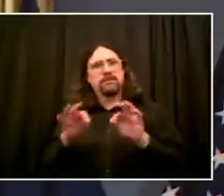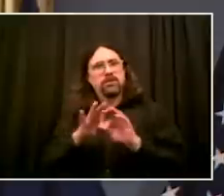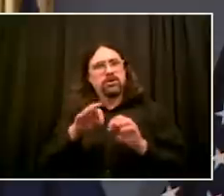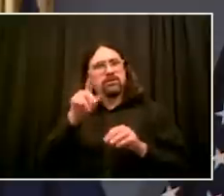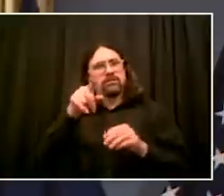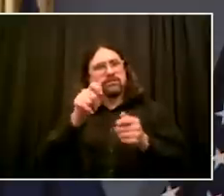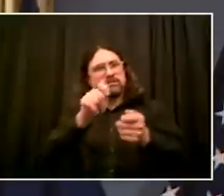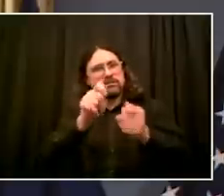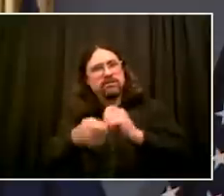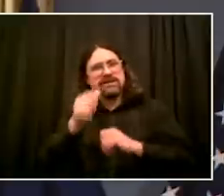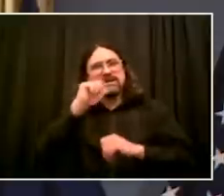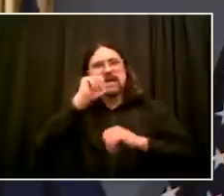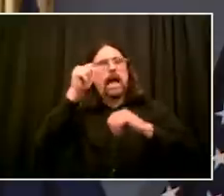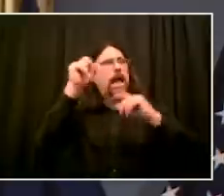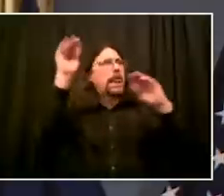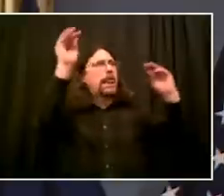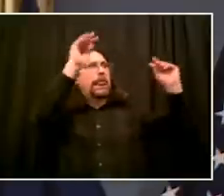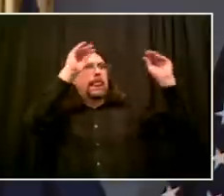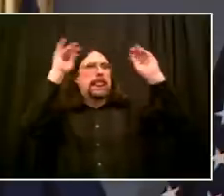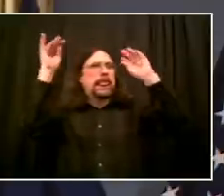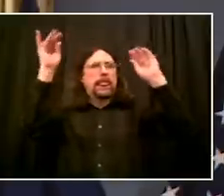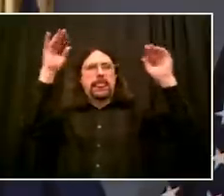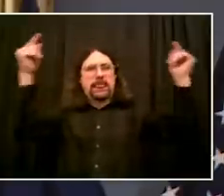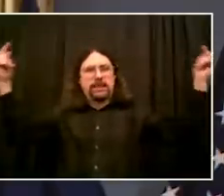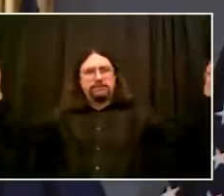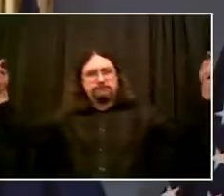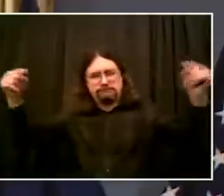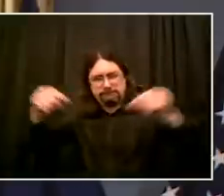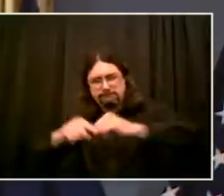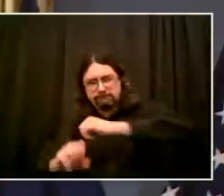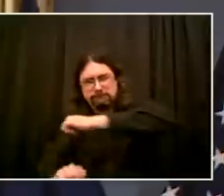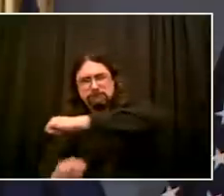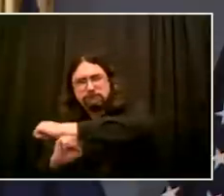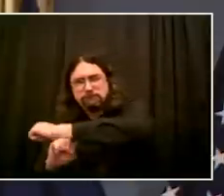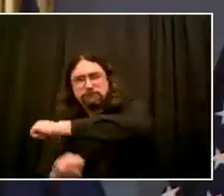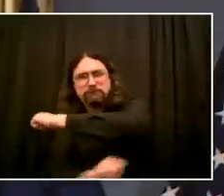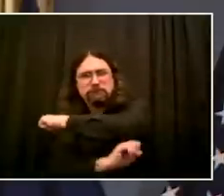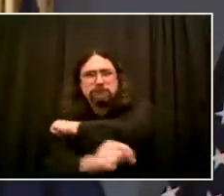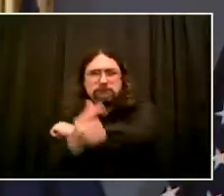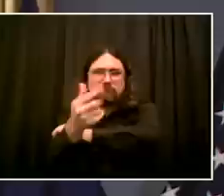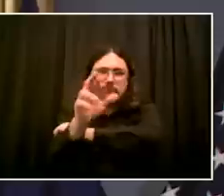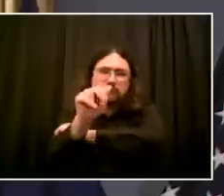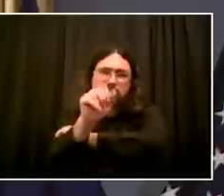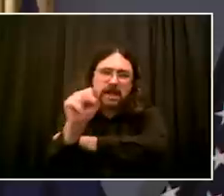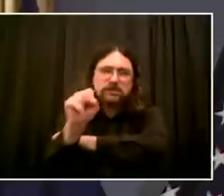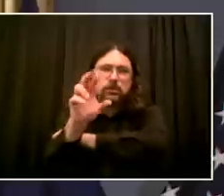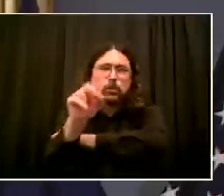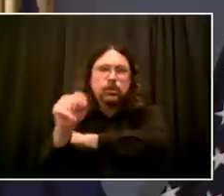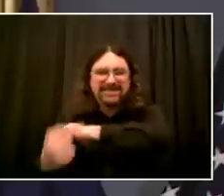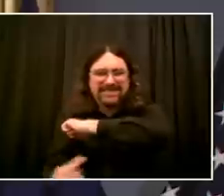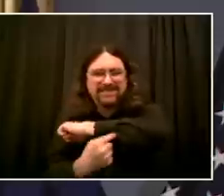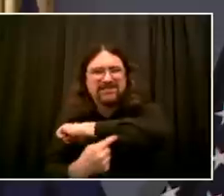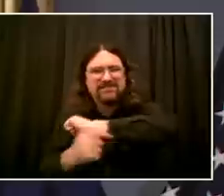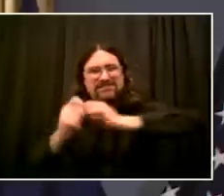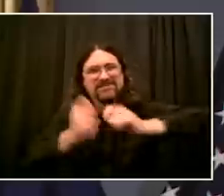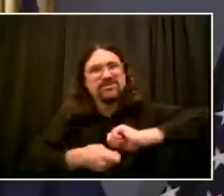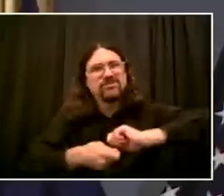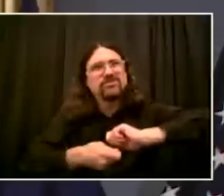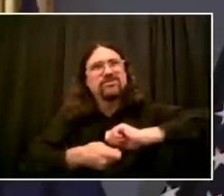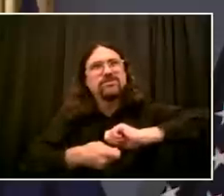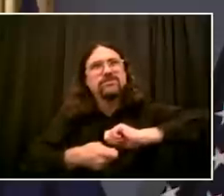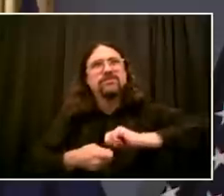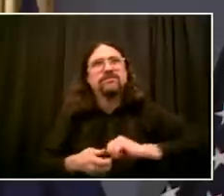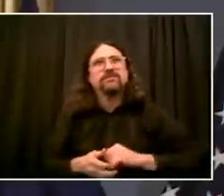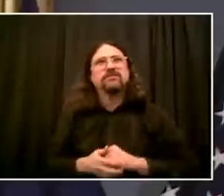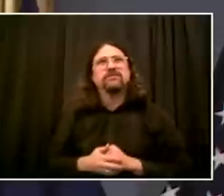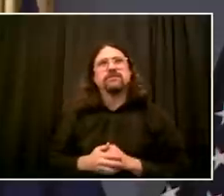from on high. We have got to foster a different human culture within policing. Now, I'll tell